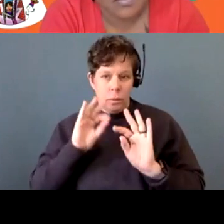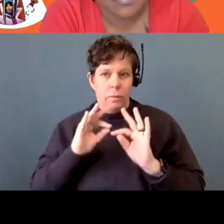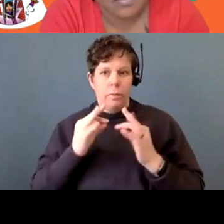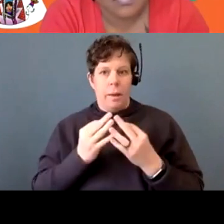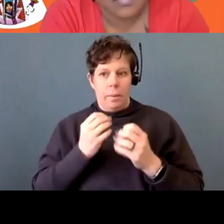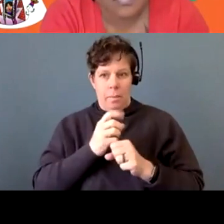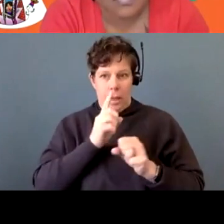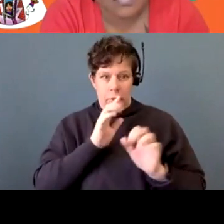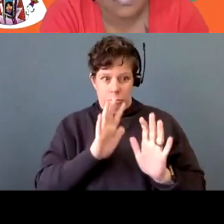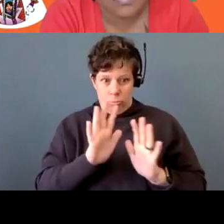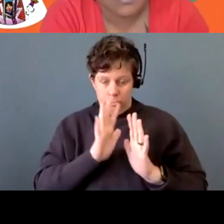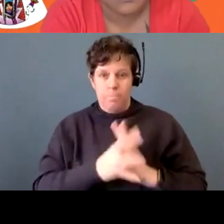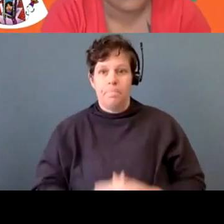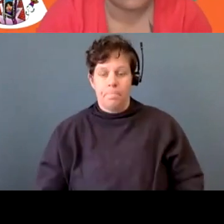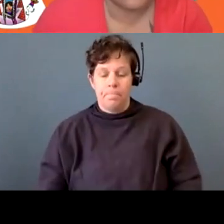ones.